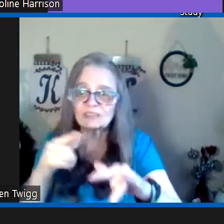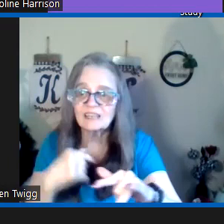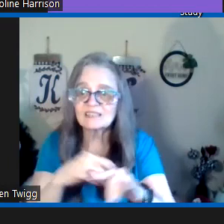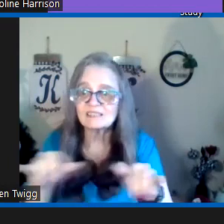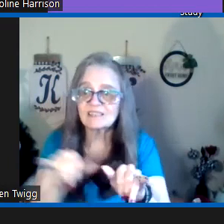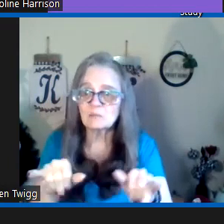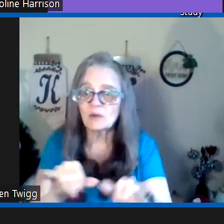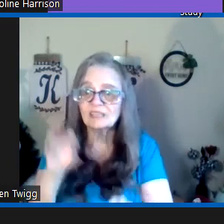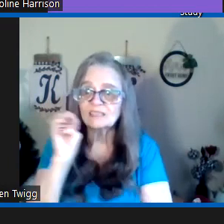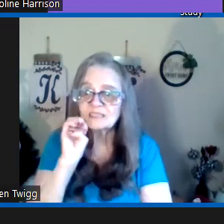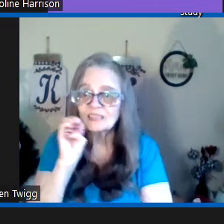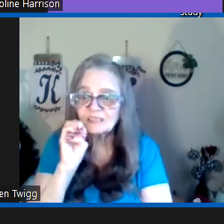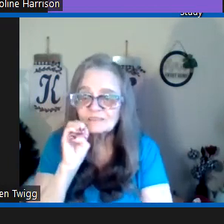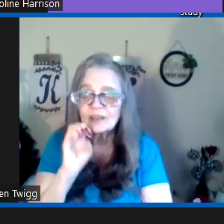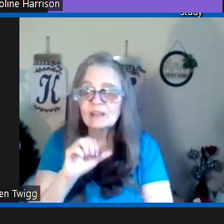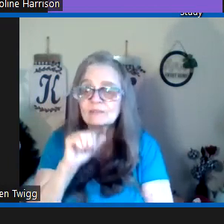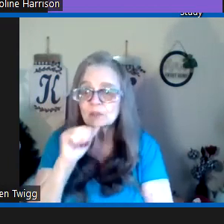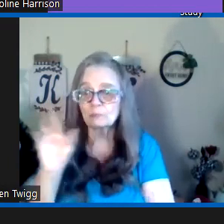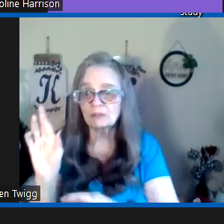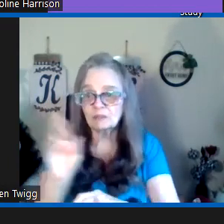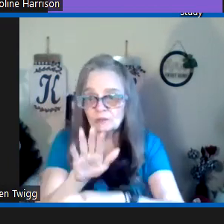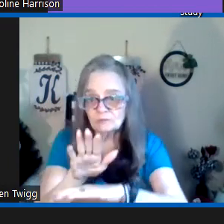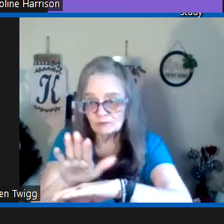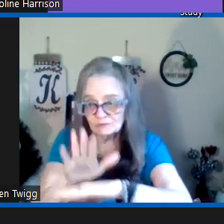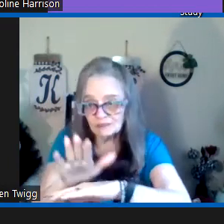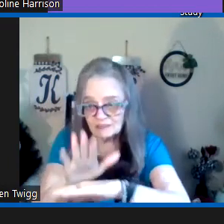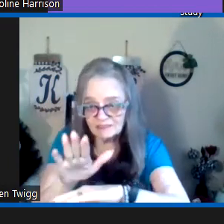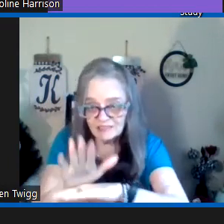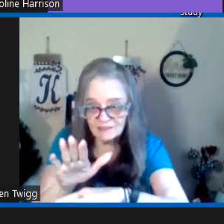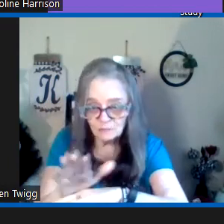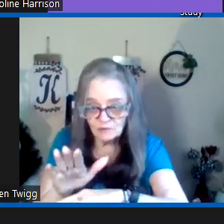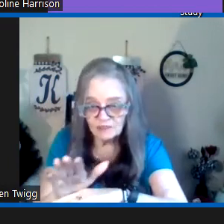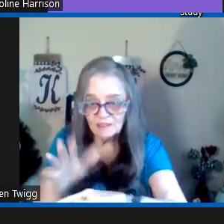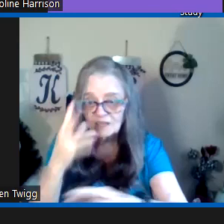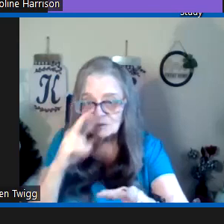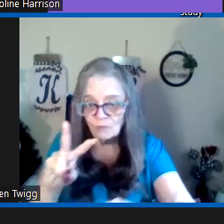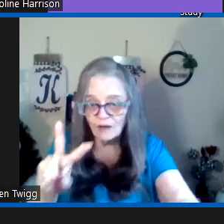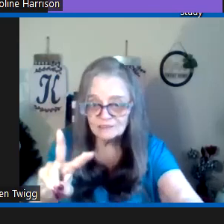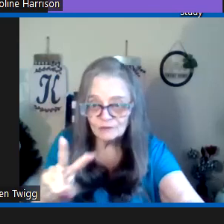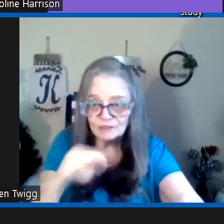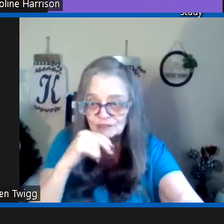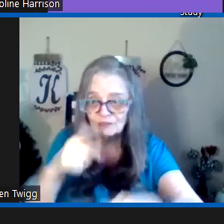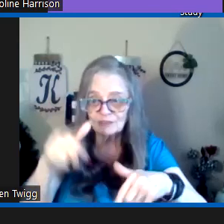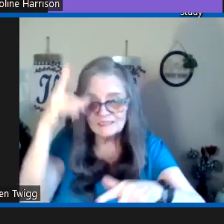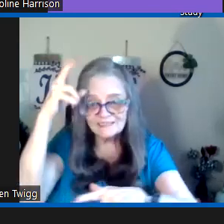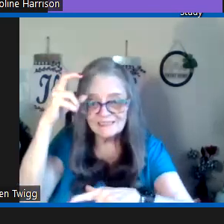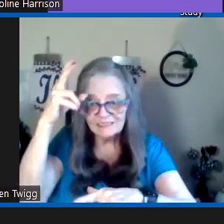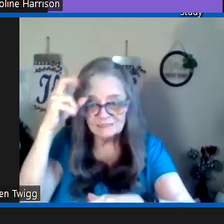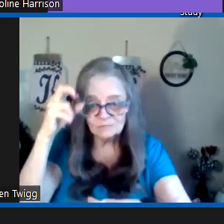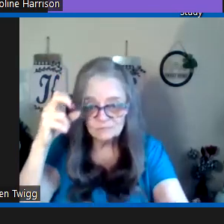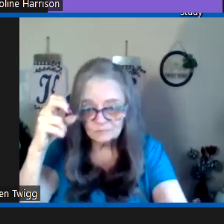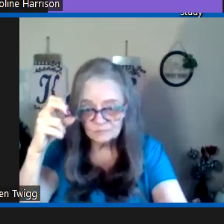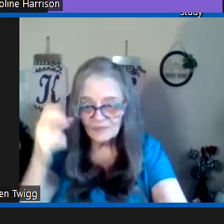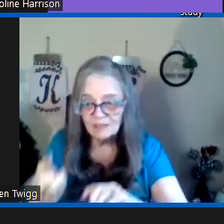to trick us the same way he did eve so be let's take the warning and watch for it don't let